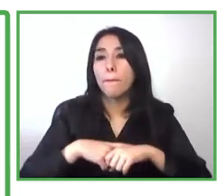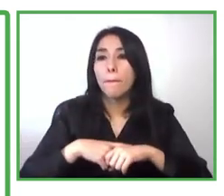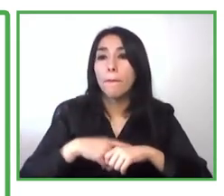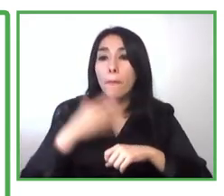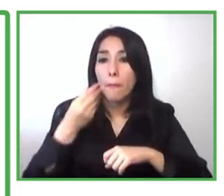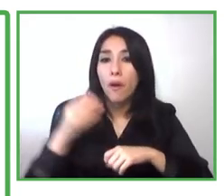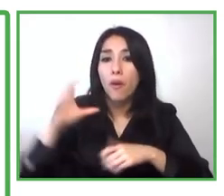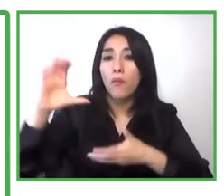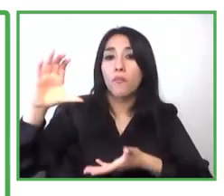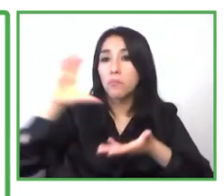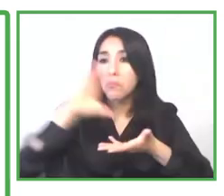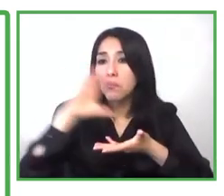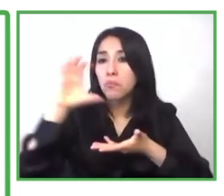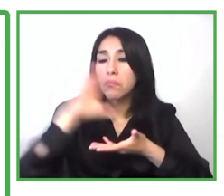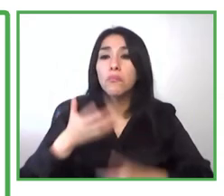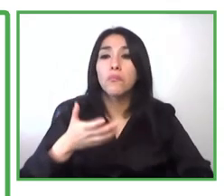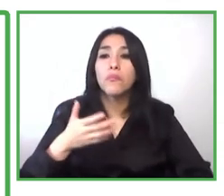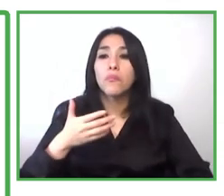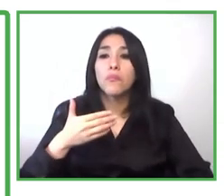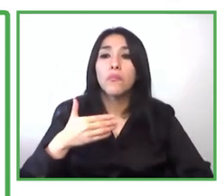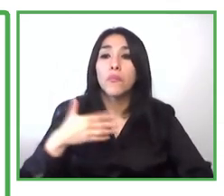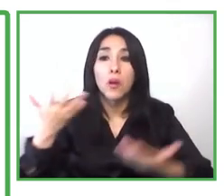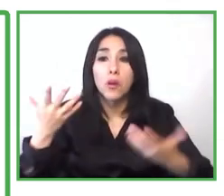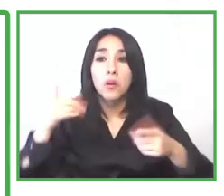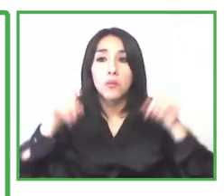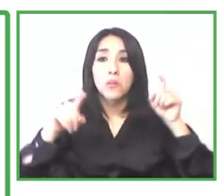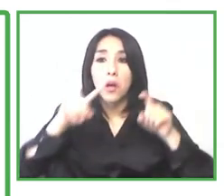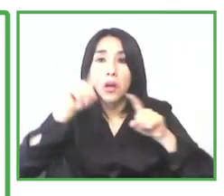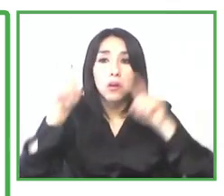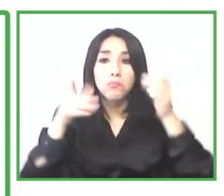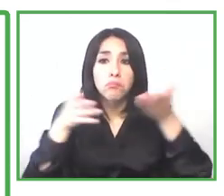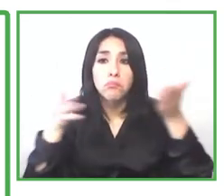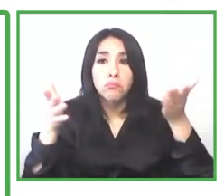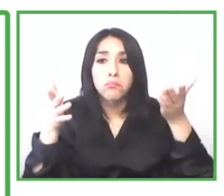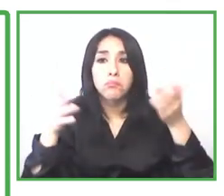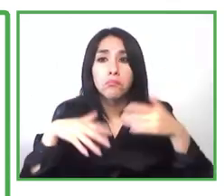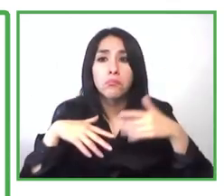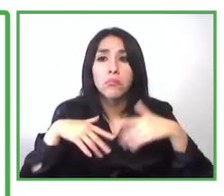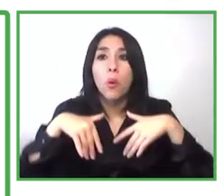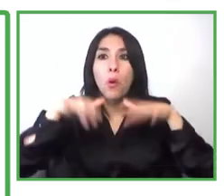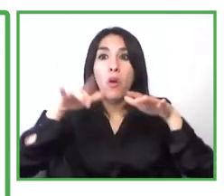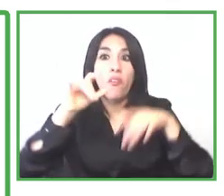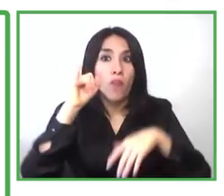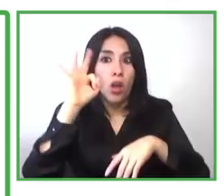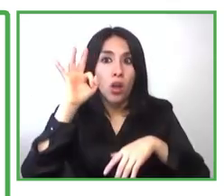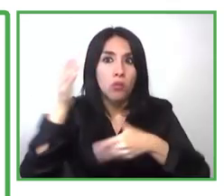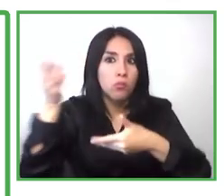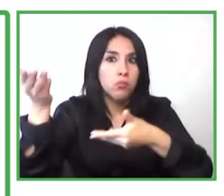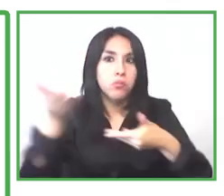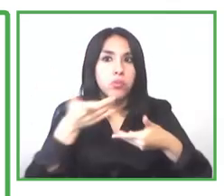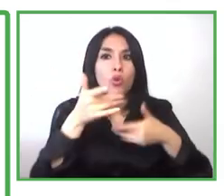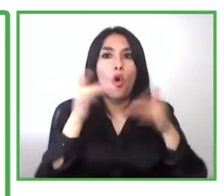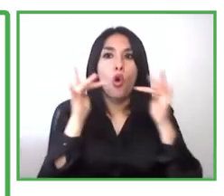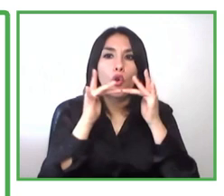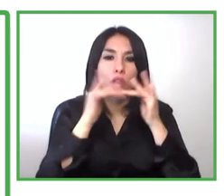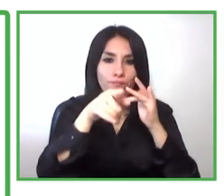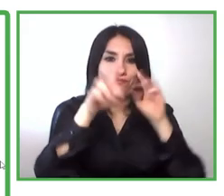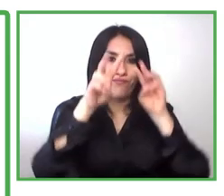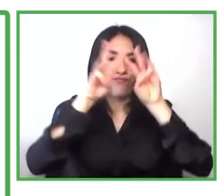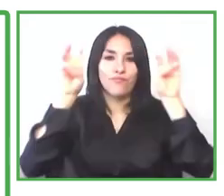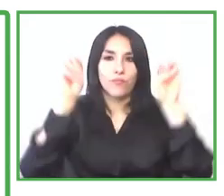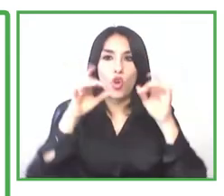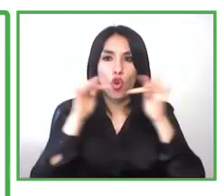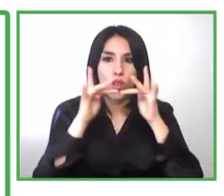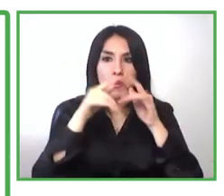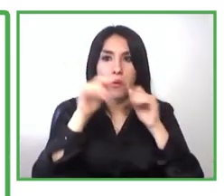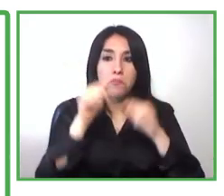new income so if you need anything you we invite you to visit our website and to contact us thank you very much